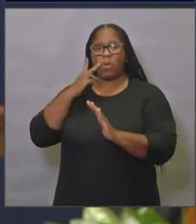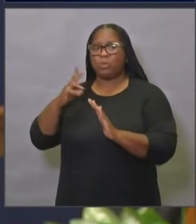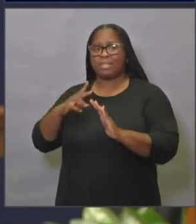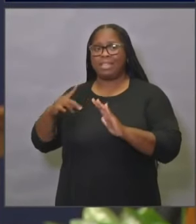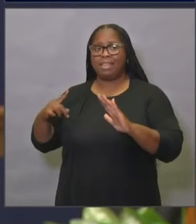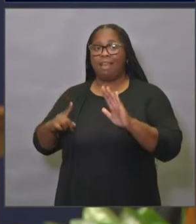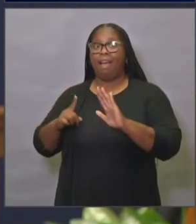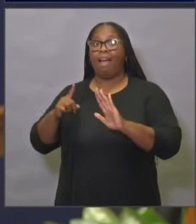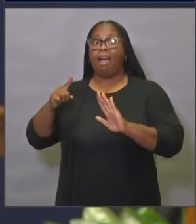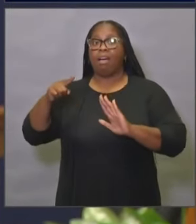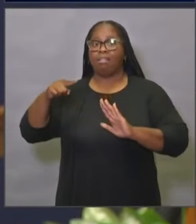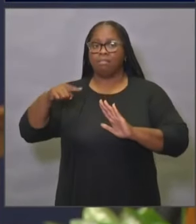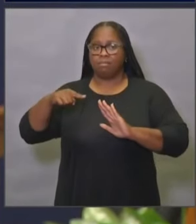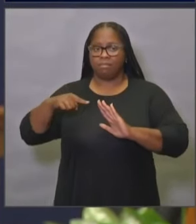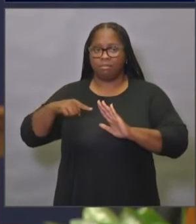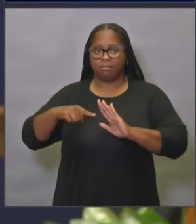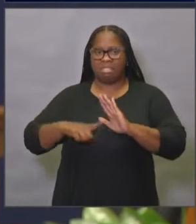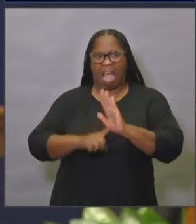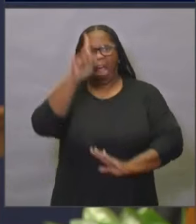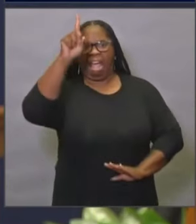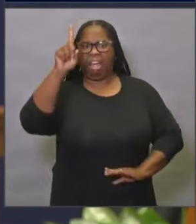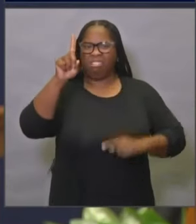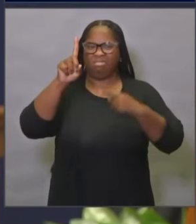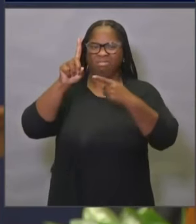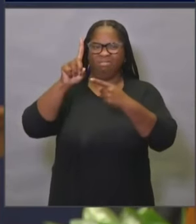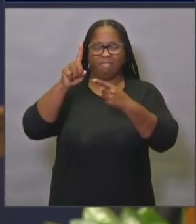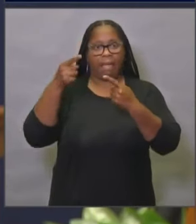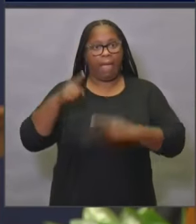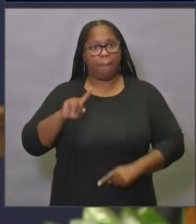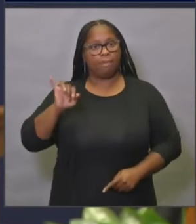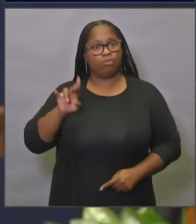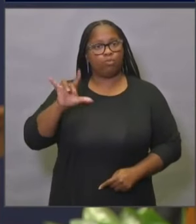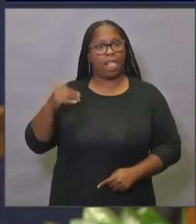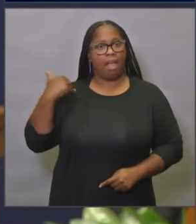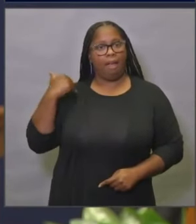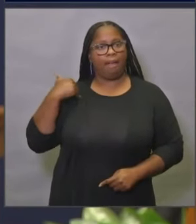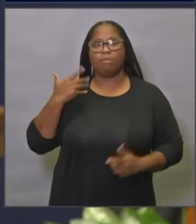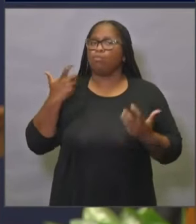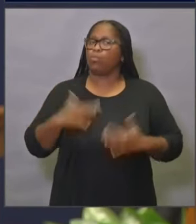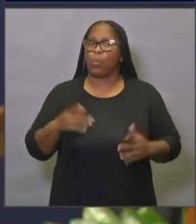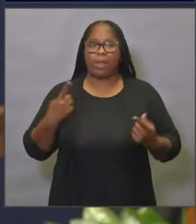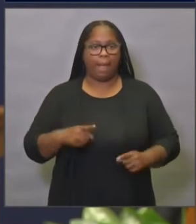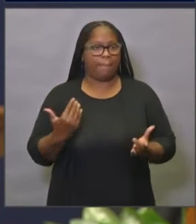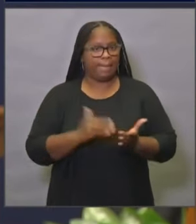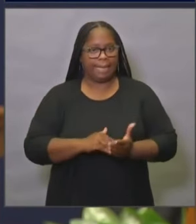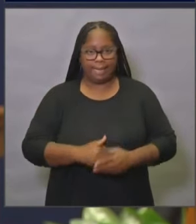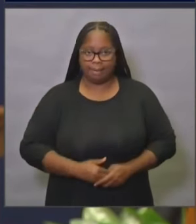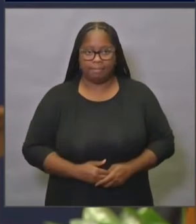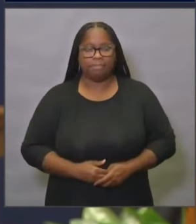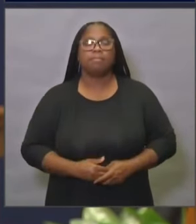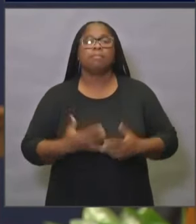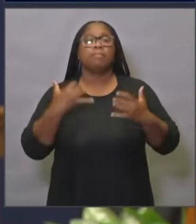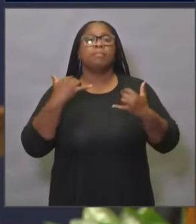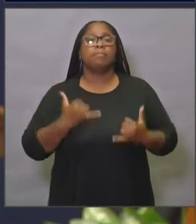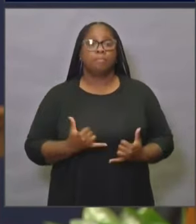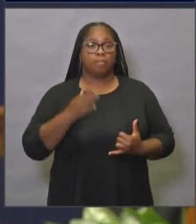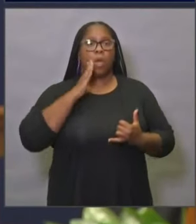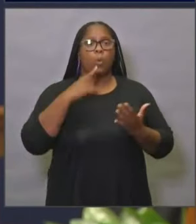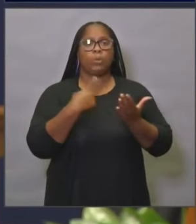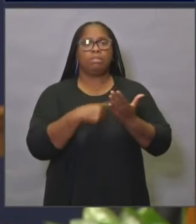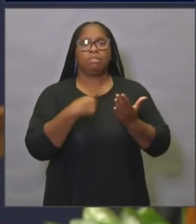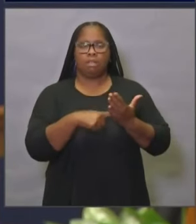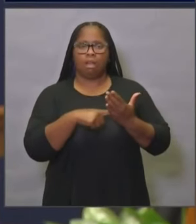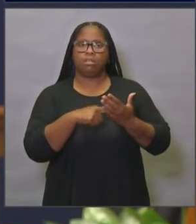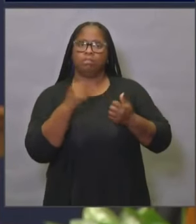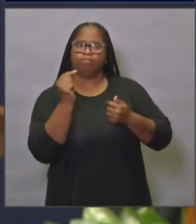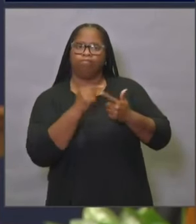So today, I'm going to show you trend lines of our key indicators from the beginning of June through the past week. As a